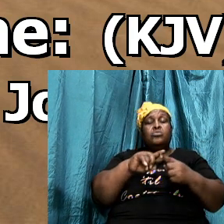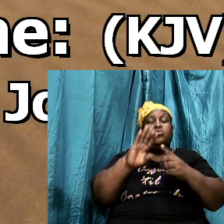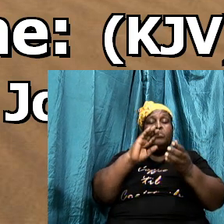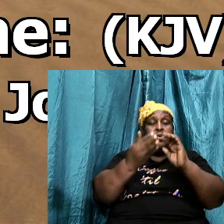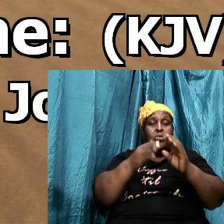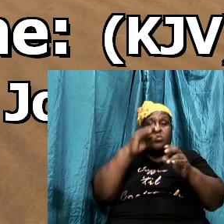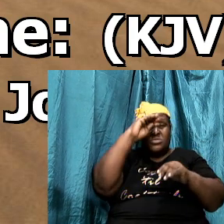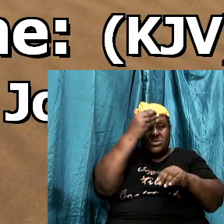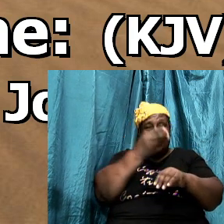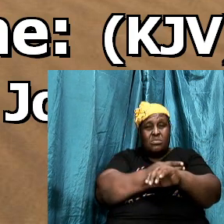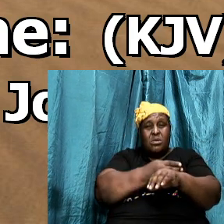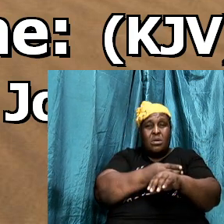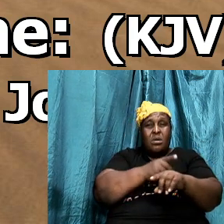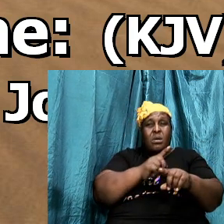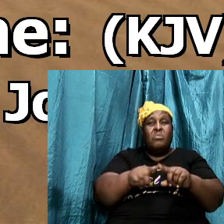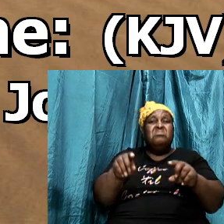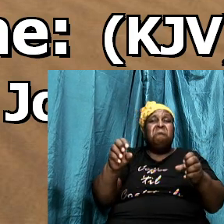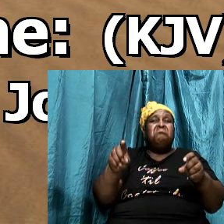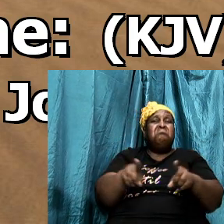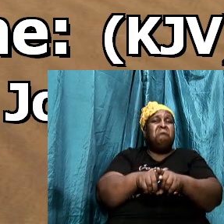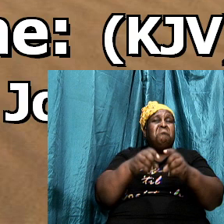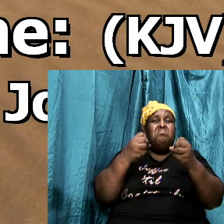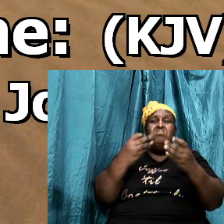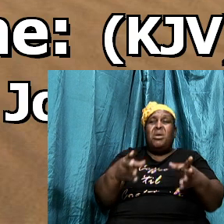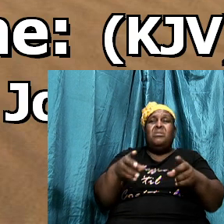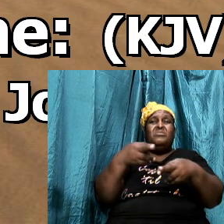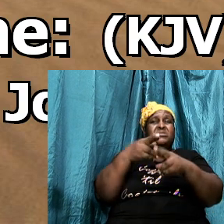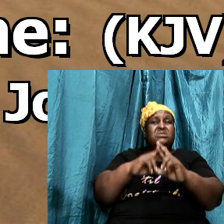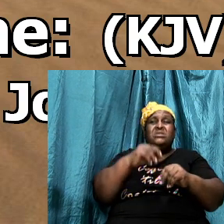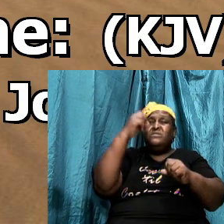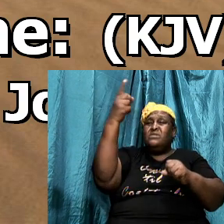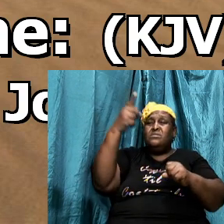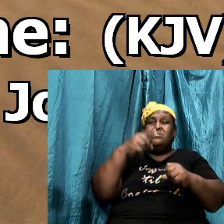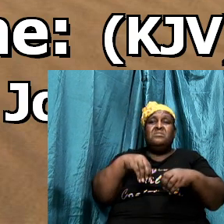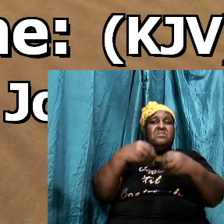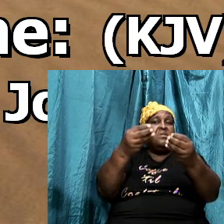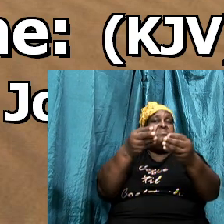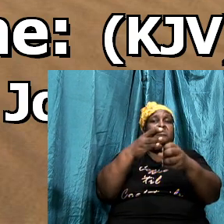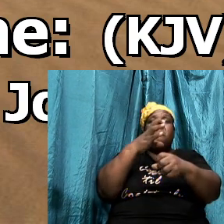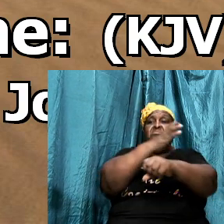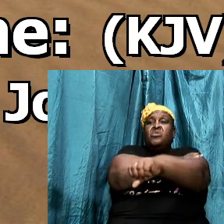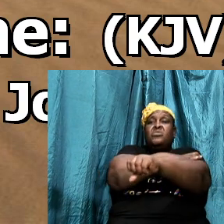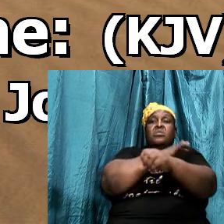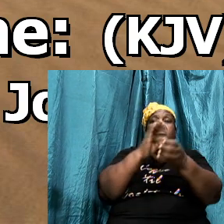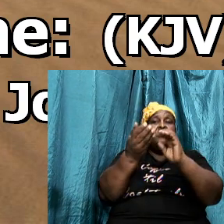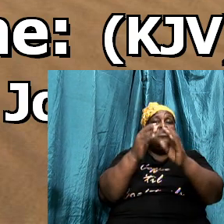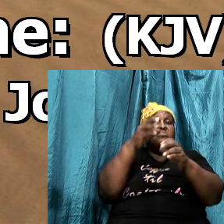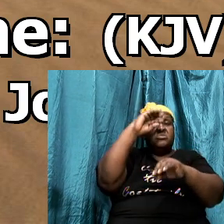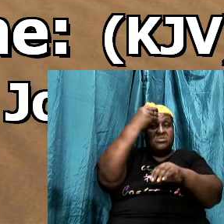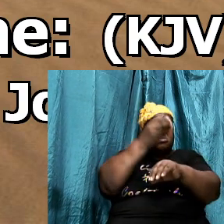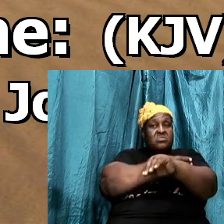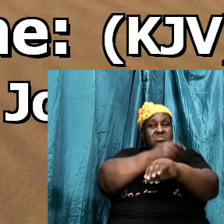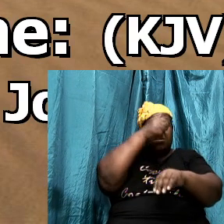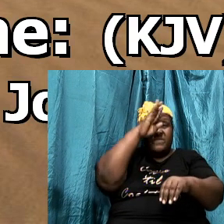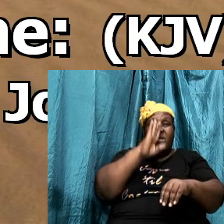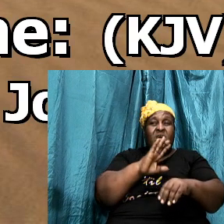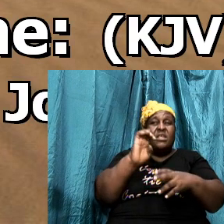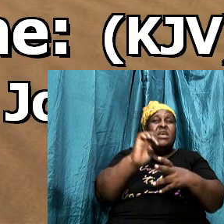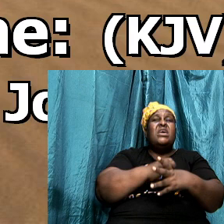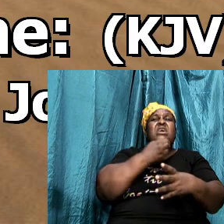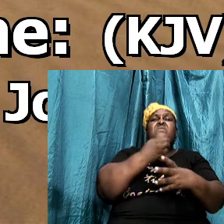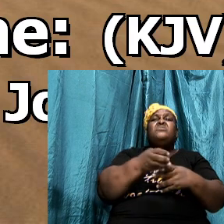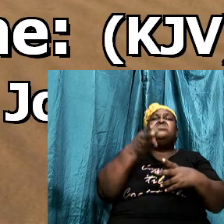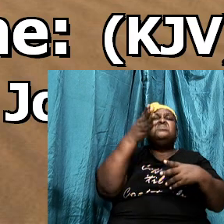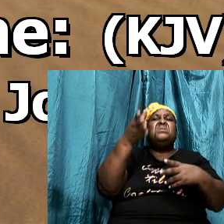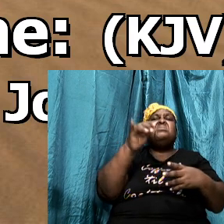many that has received him to them gave the power to become the sons of God even to